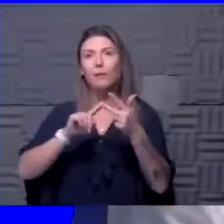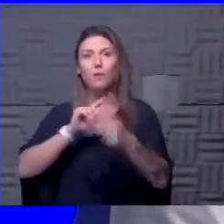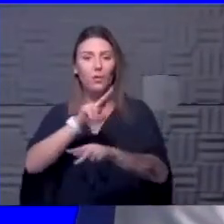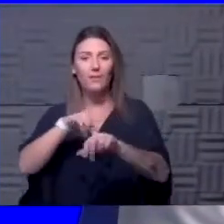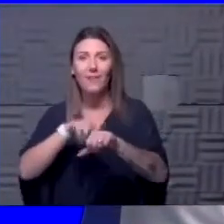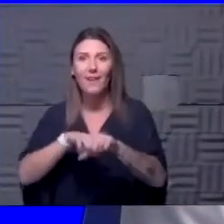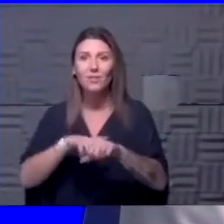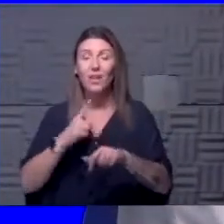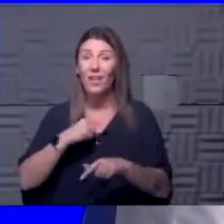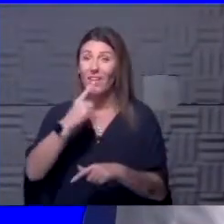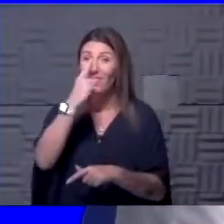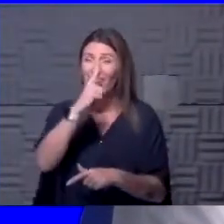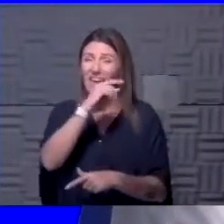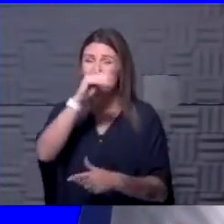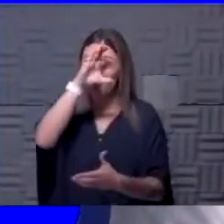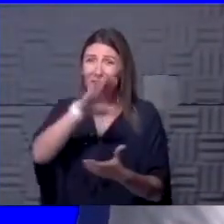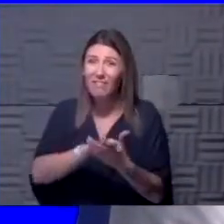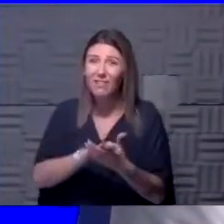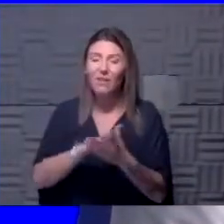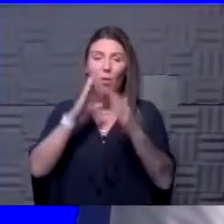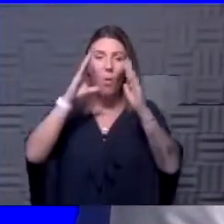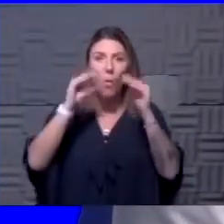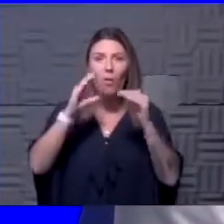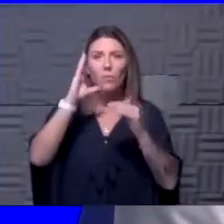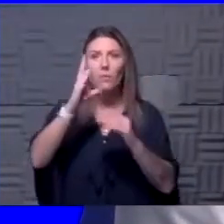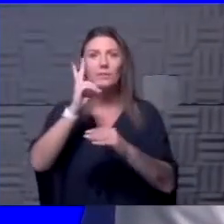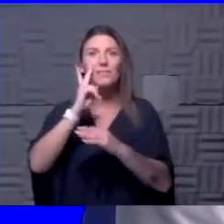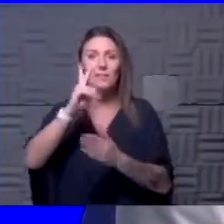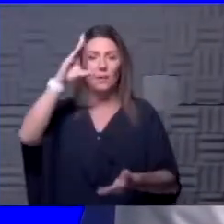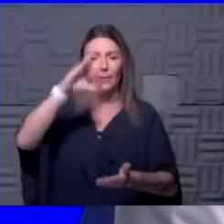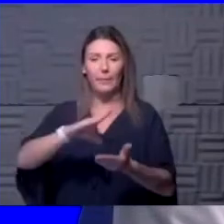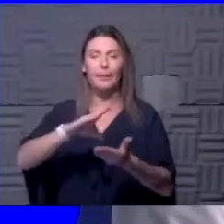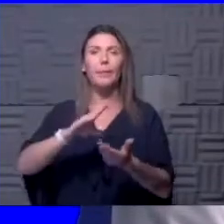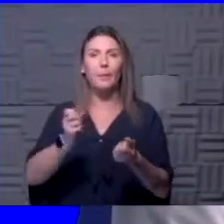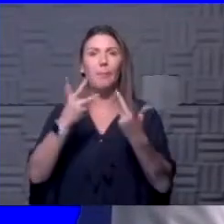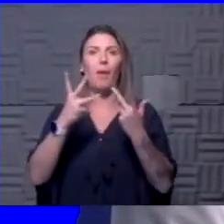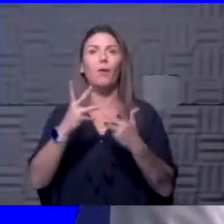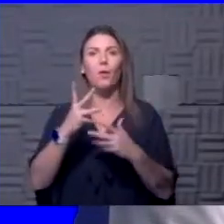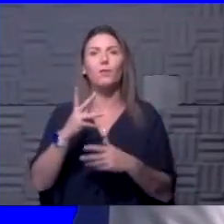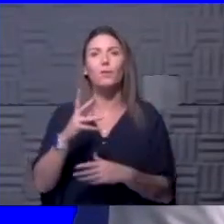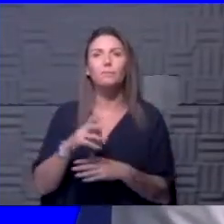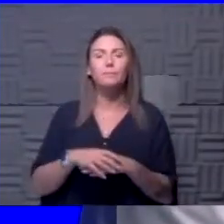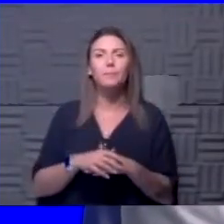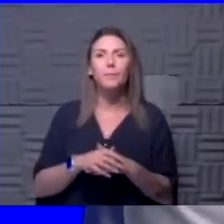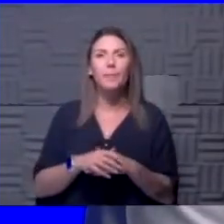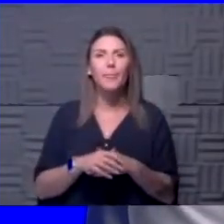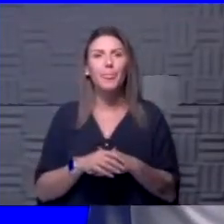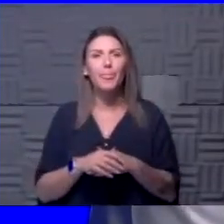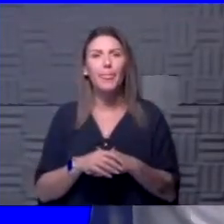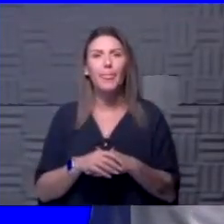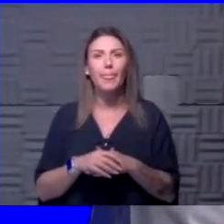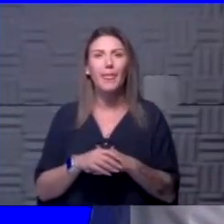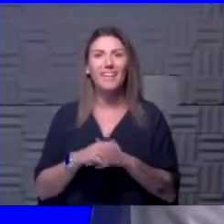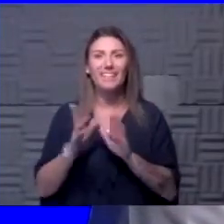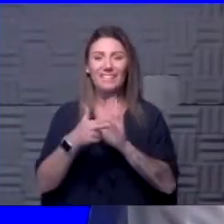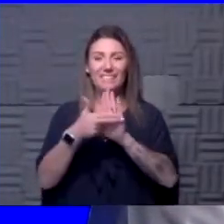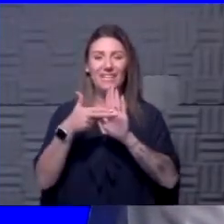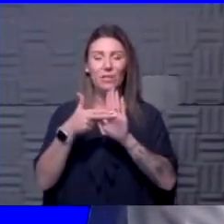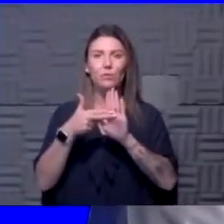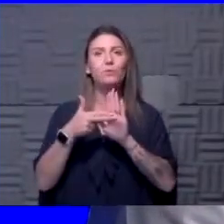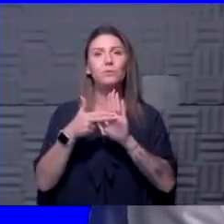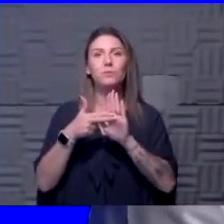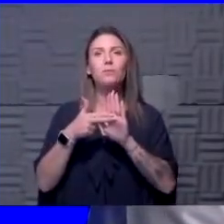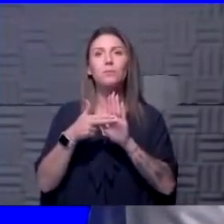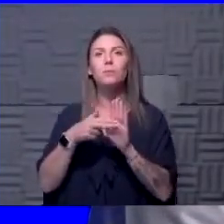I think and I believe and hopefully we will see a reduced amount of diagnoses of